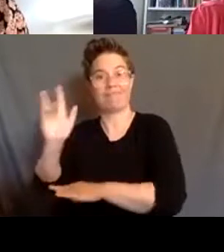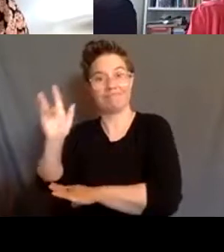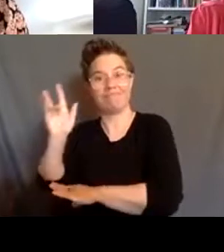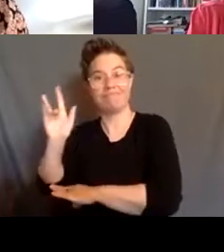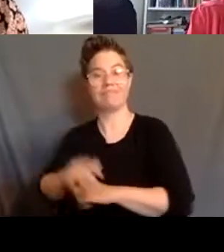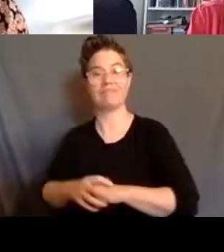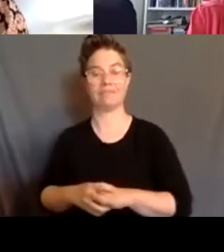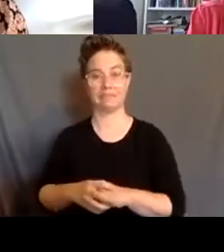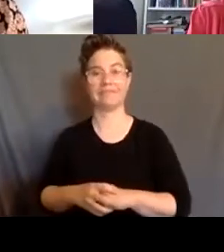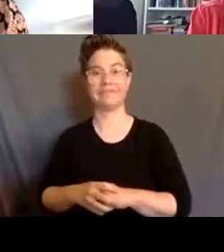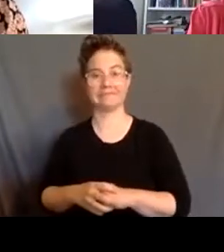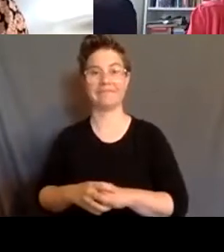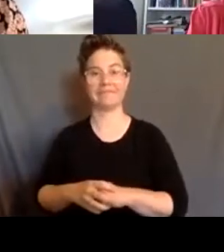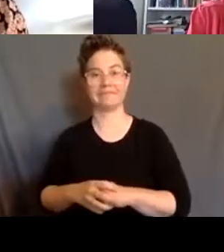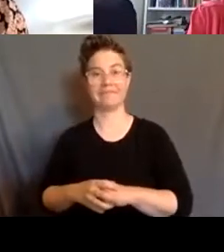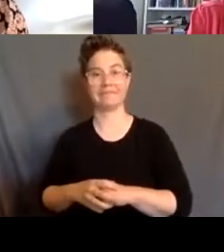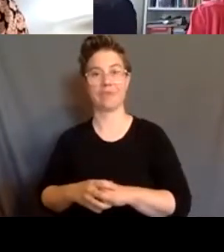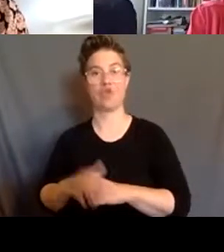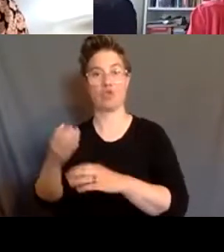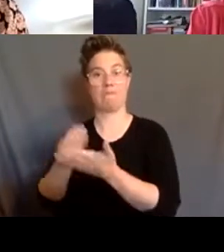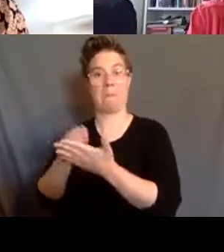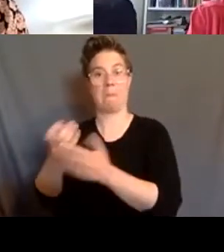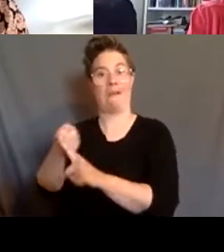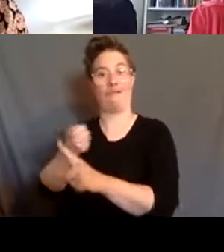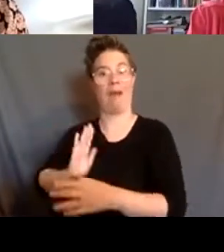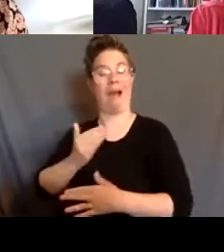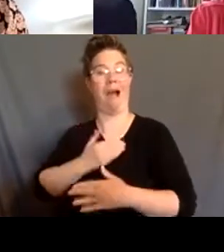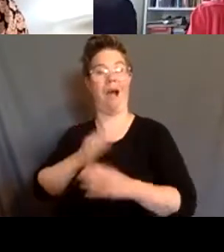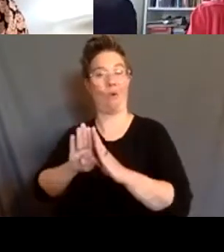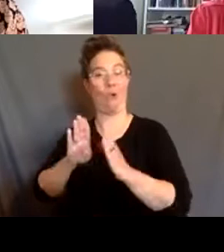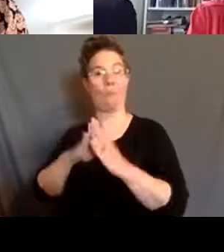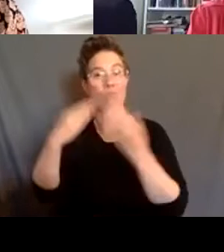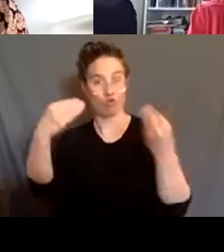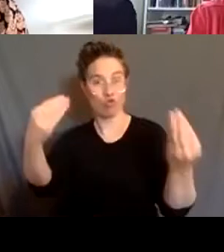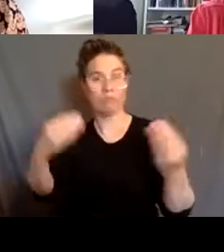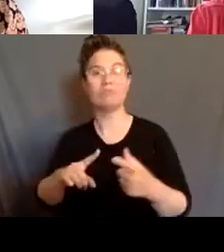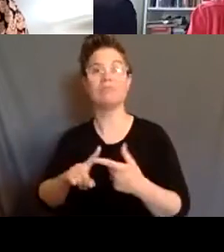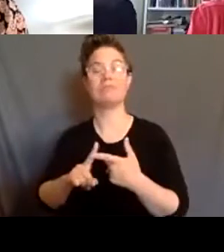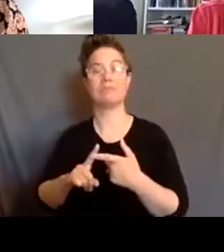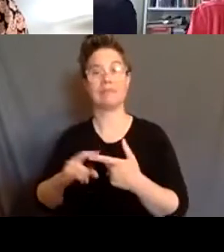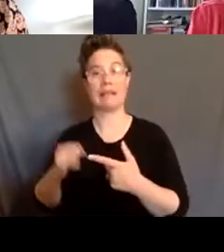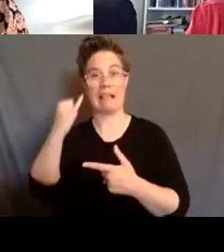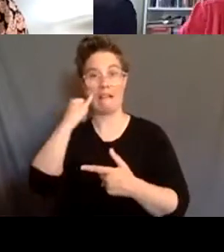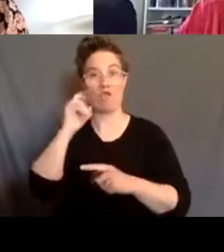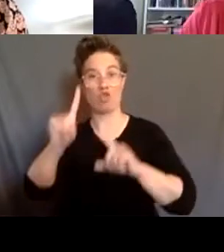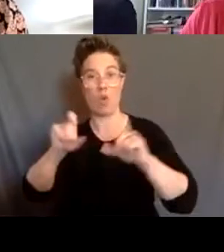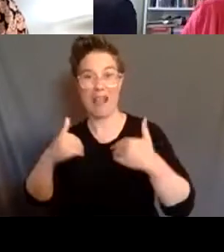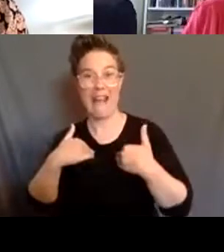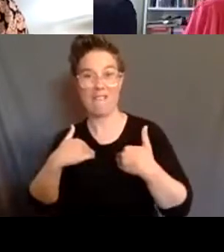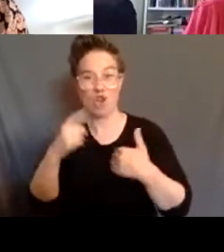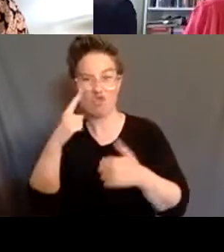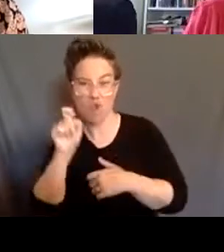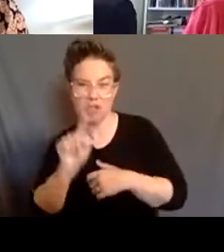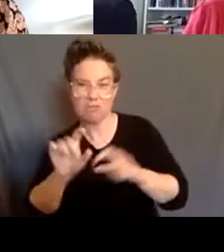You can do so from Women and Children First. I also encourage you to ask a question using the Q&A function